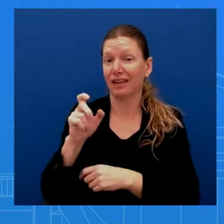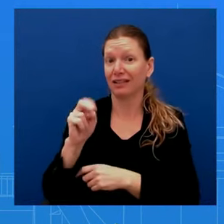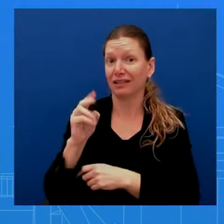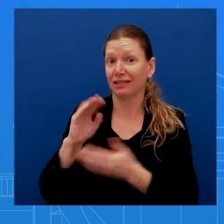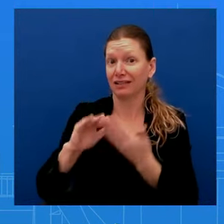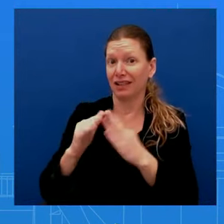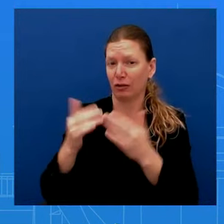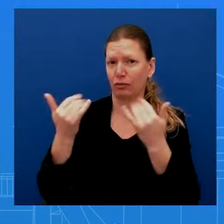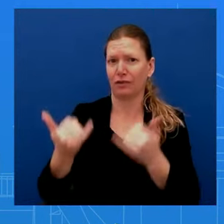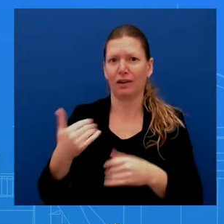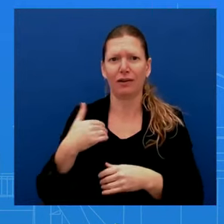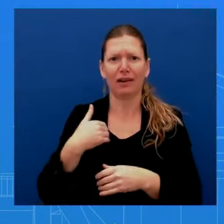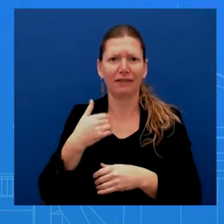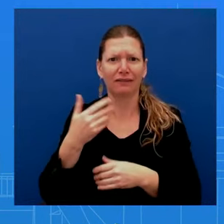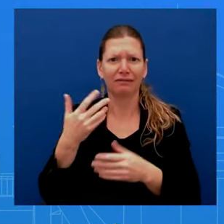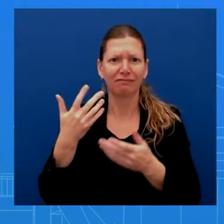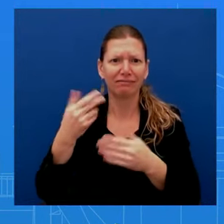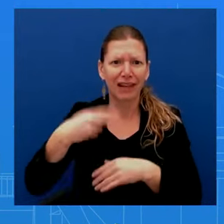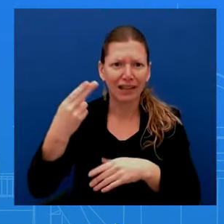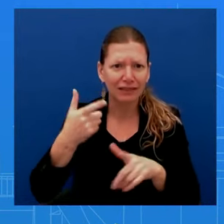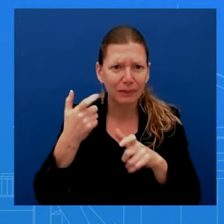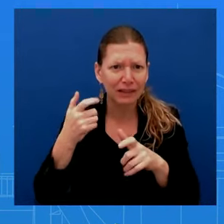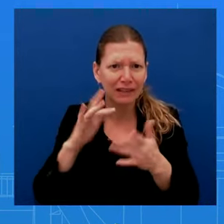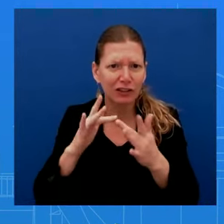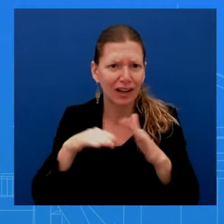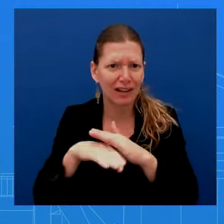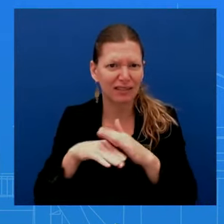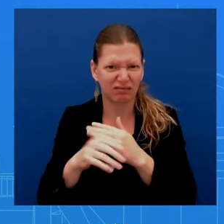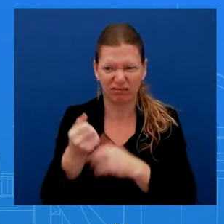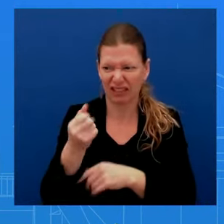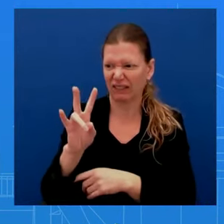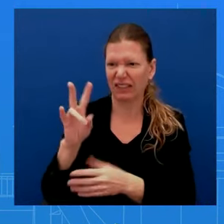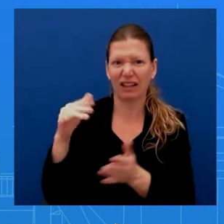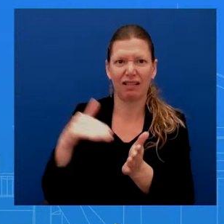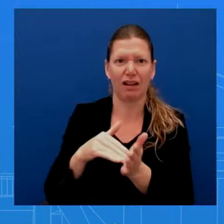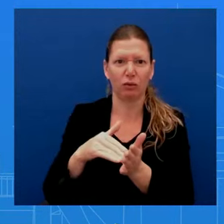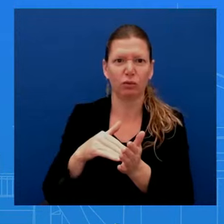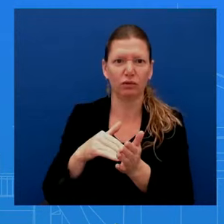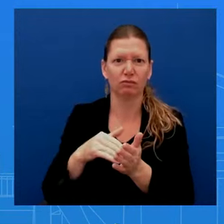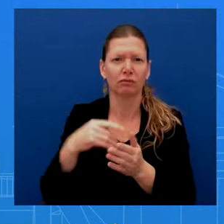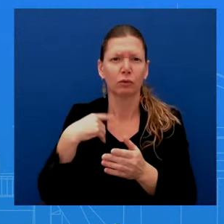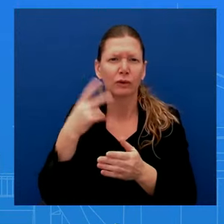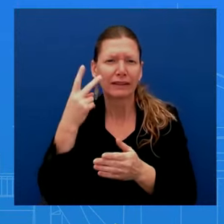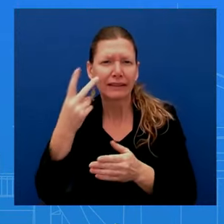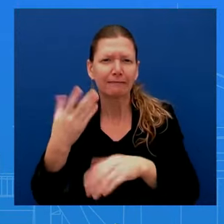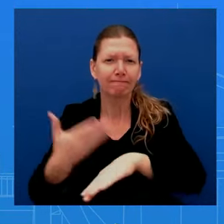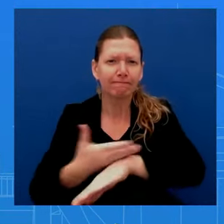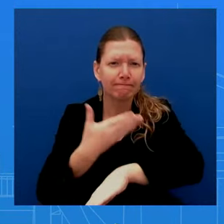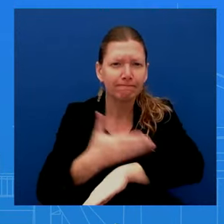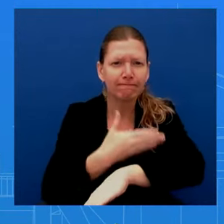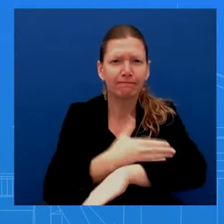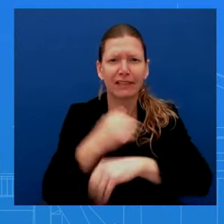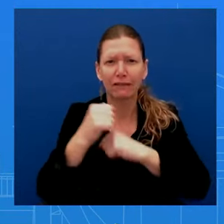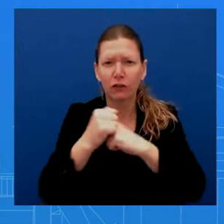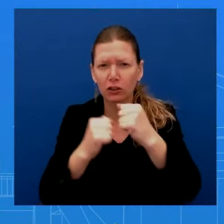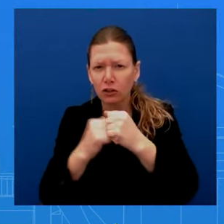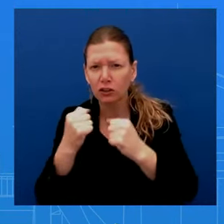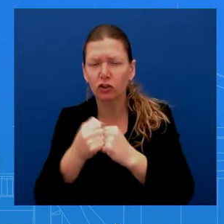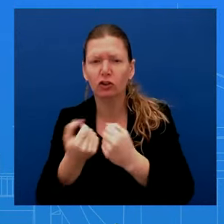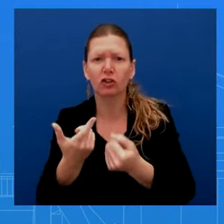are modernizing airports, fixing bridges, and supporting distribution centers and manufacturing, like Pratt Industries.